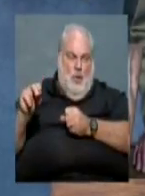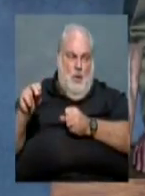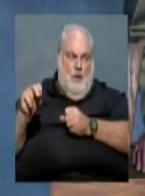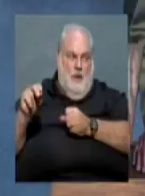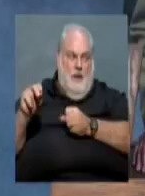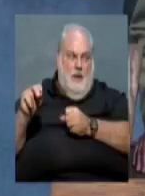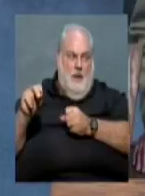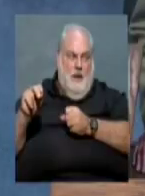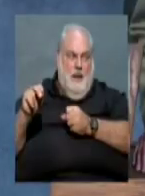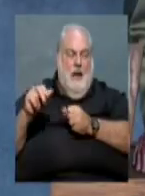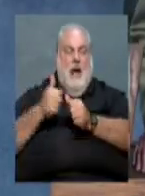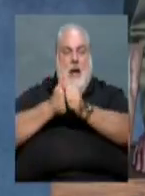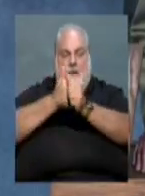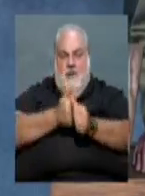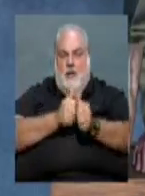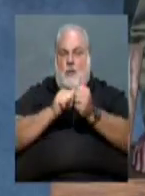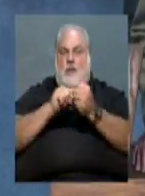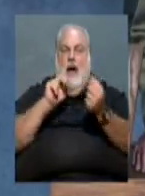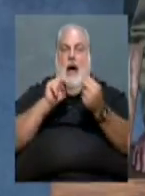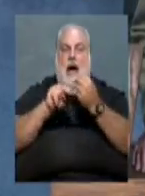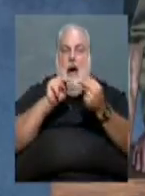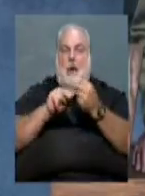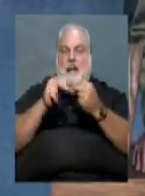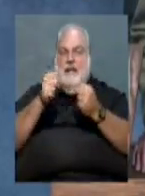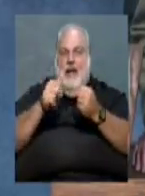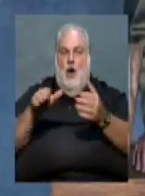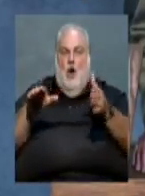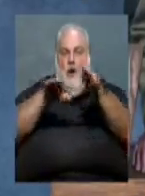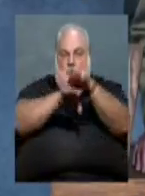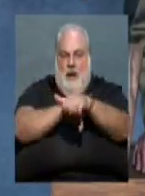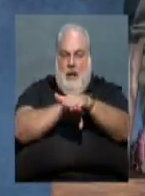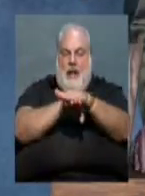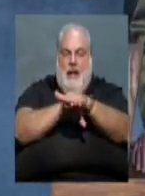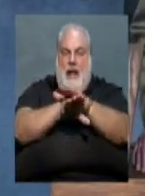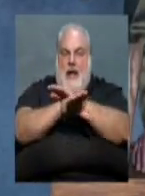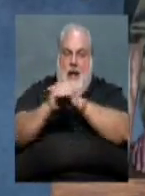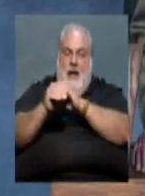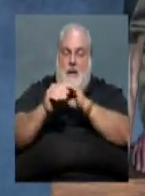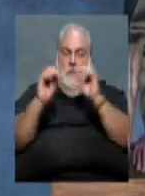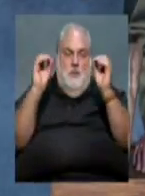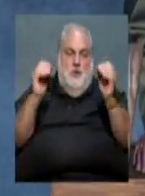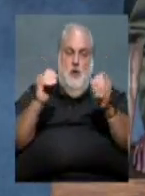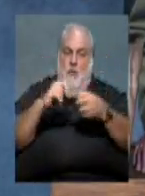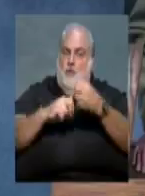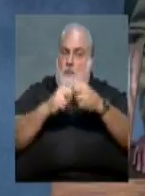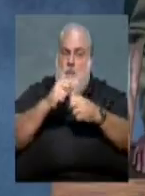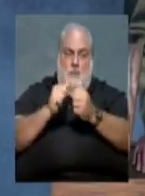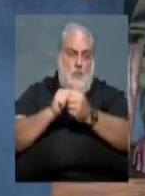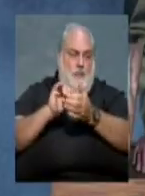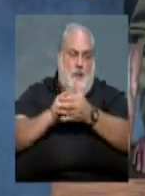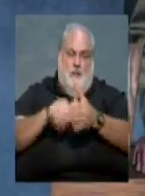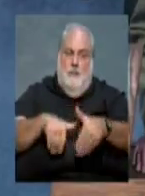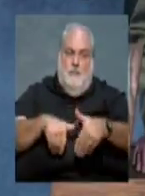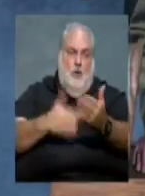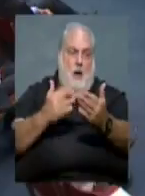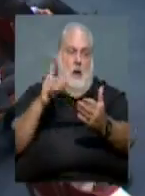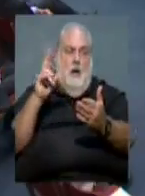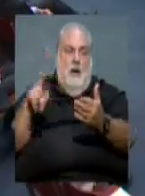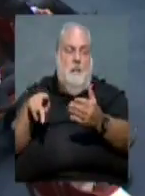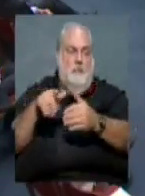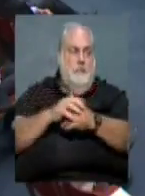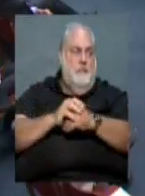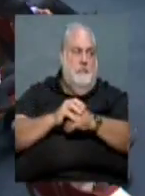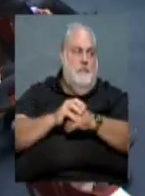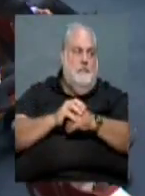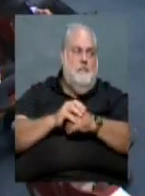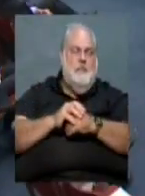It complies with the Highway 10 design overlay district, and again, there were no issues that were raised. Specifically, where on Highway